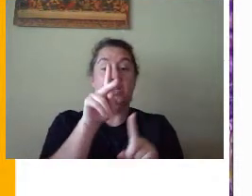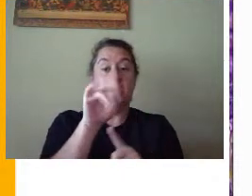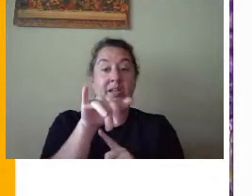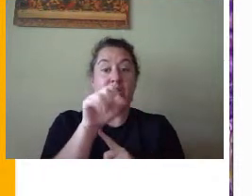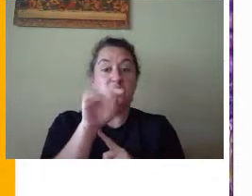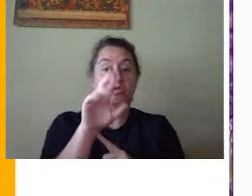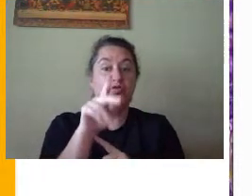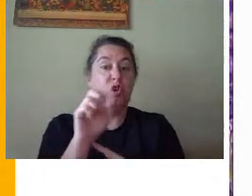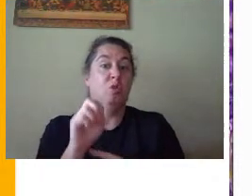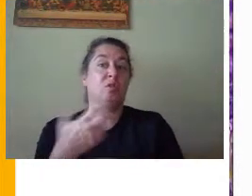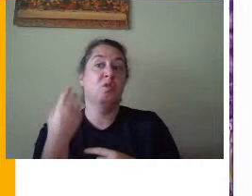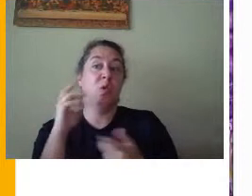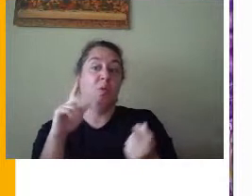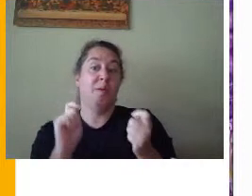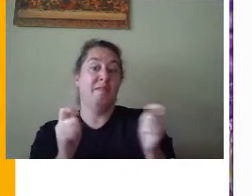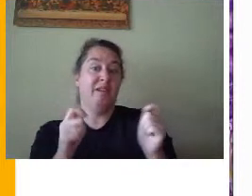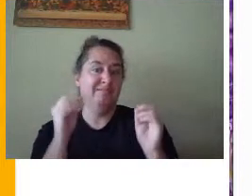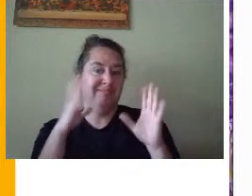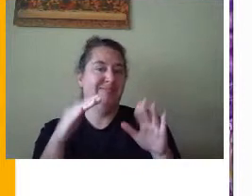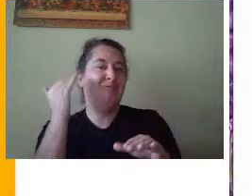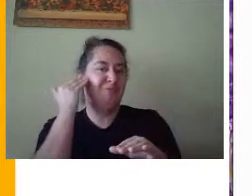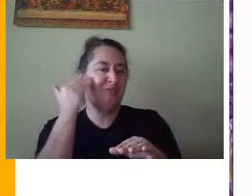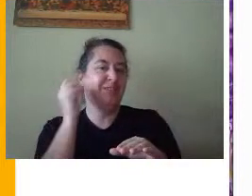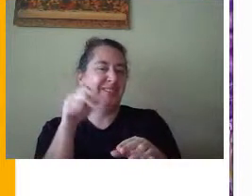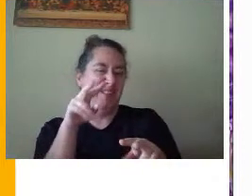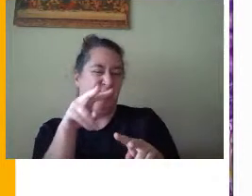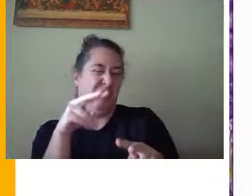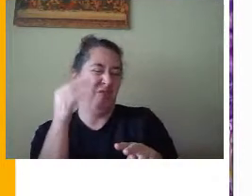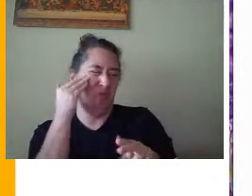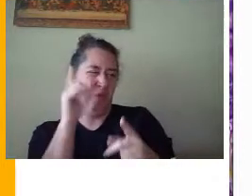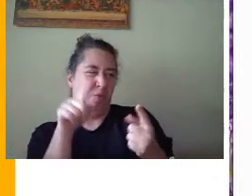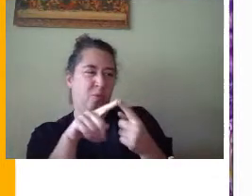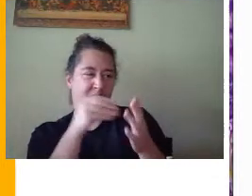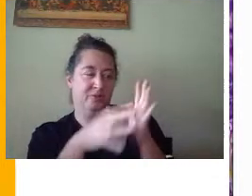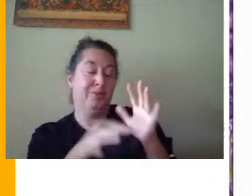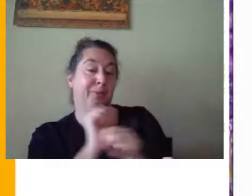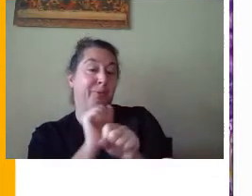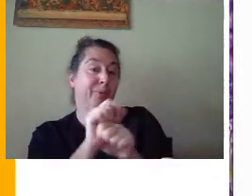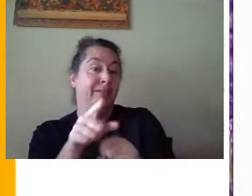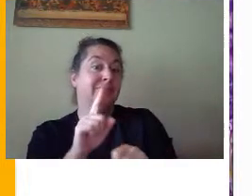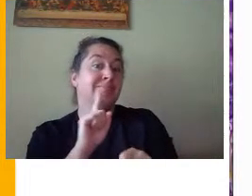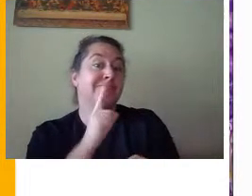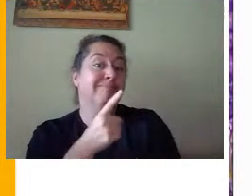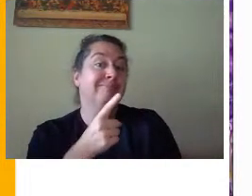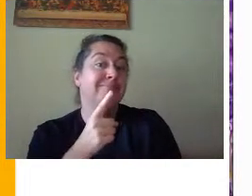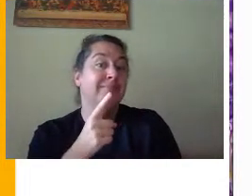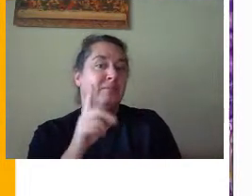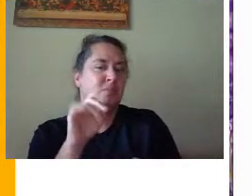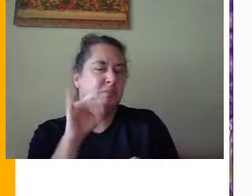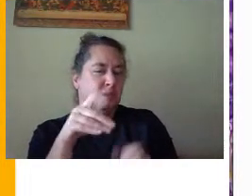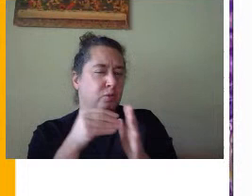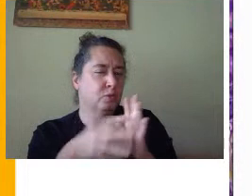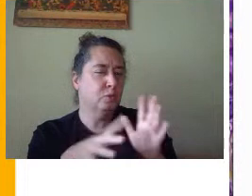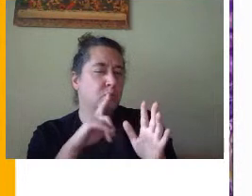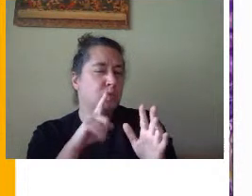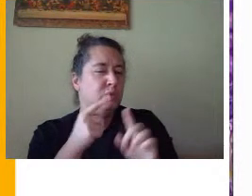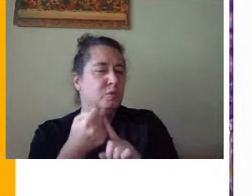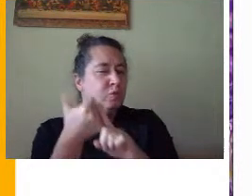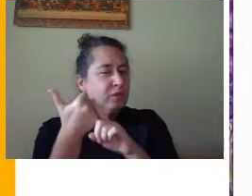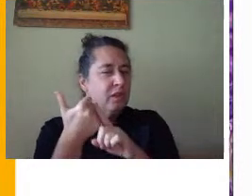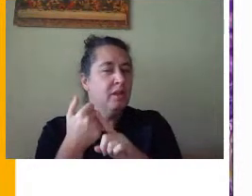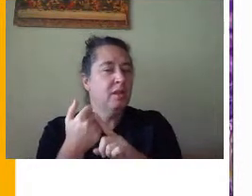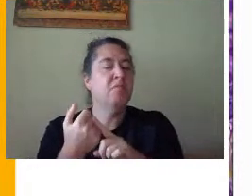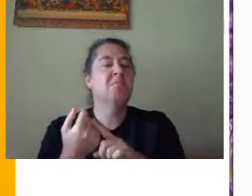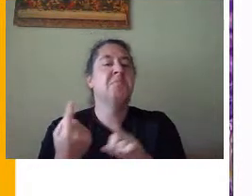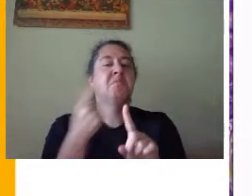revisions so they know when the student worked on it. They can actually, if they did happen to accidentally delete everything, revert back to an